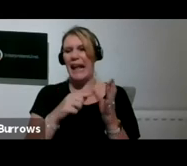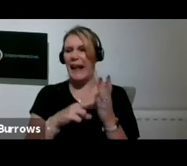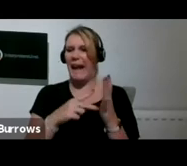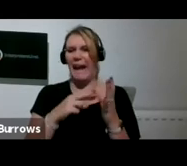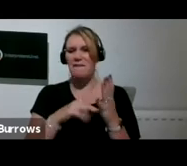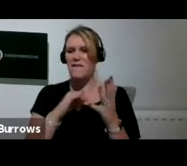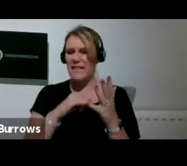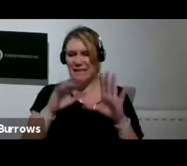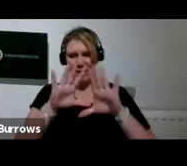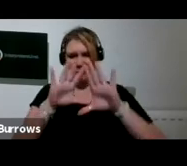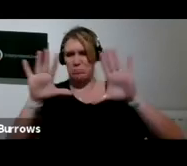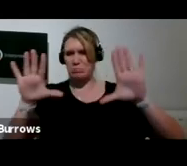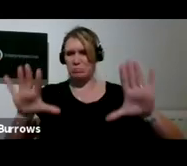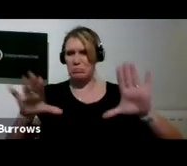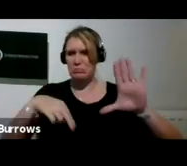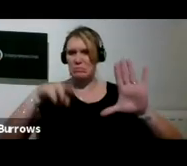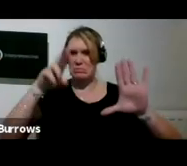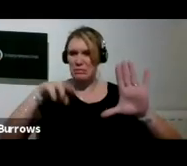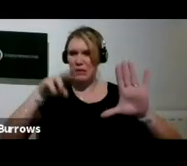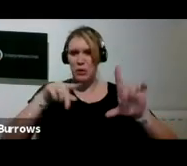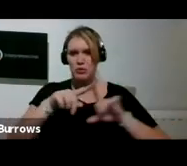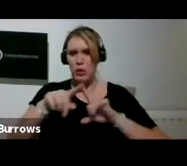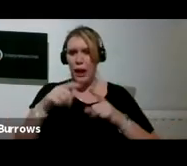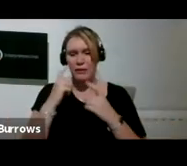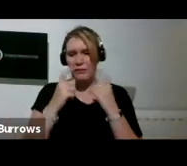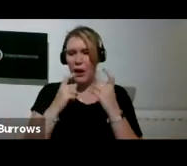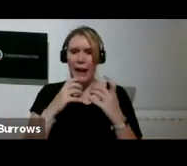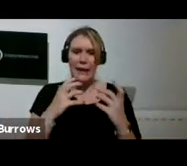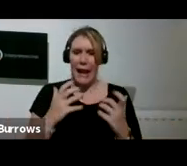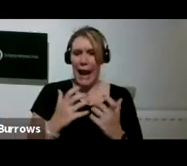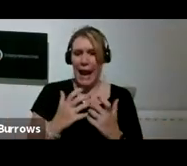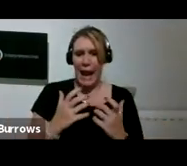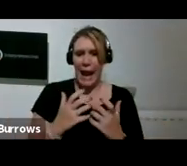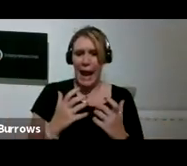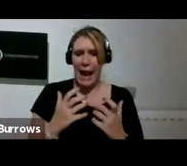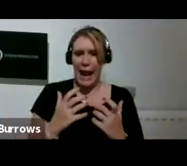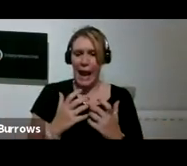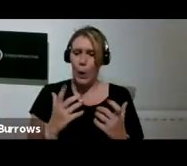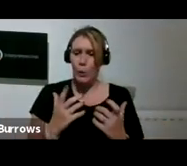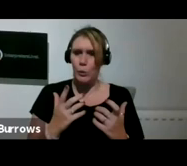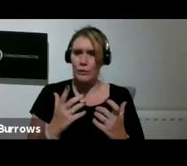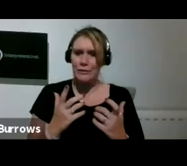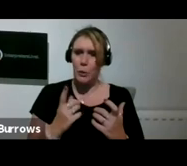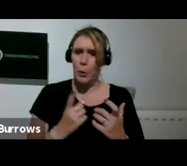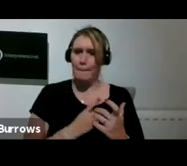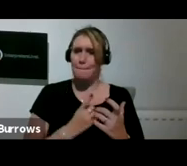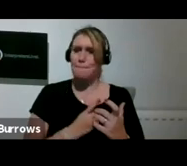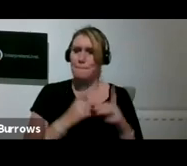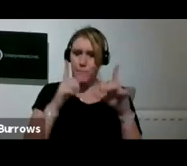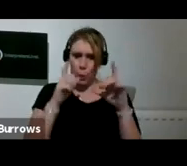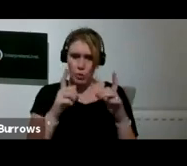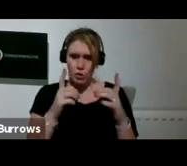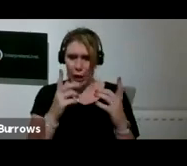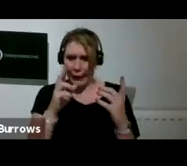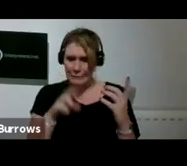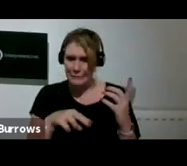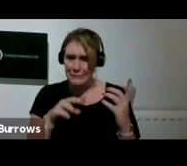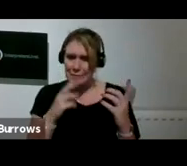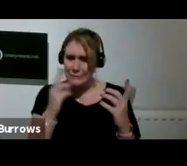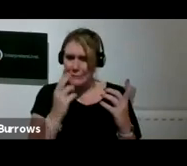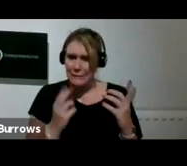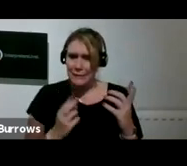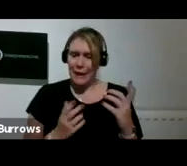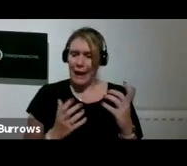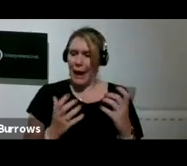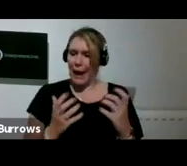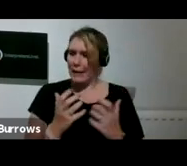to find a way into portraits, trying to find a way of doing them that was interesting to me and would keep me in